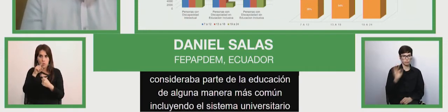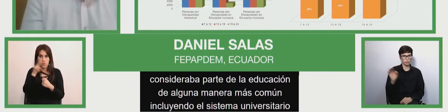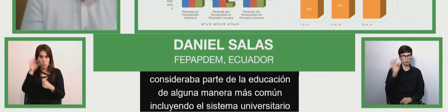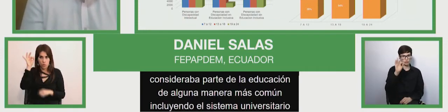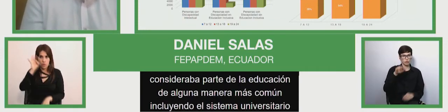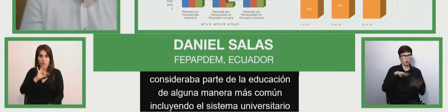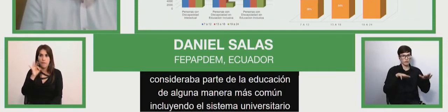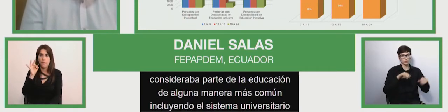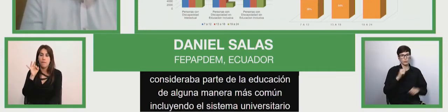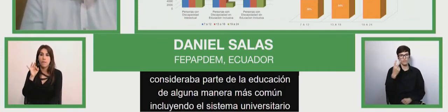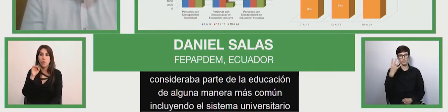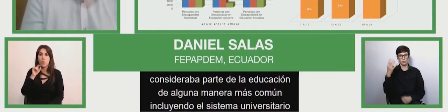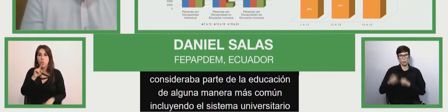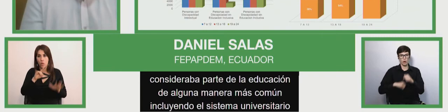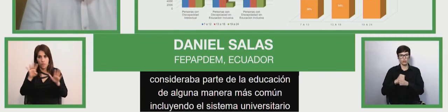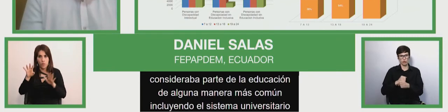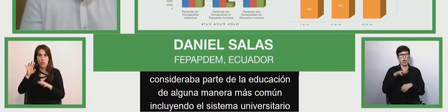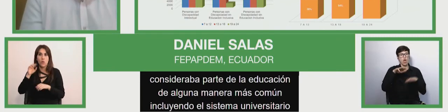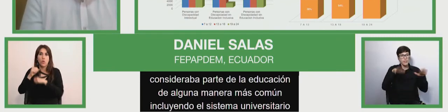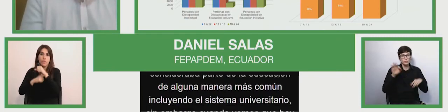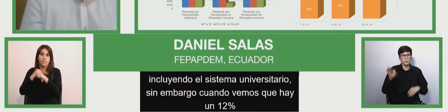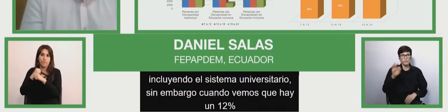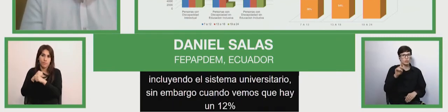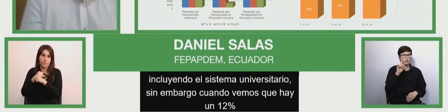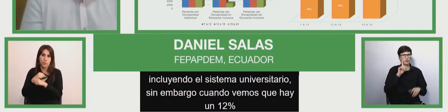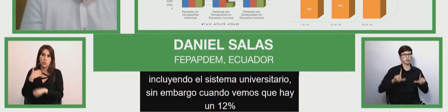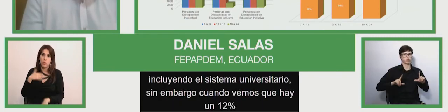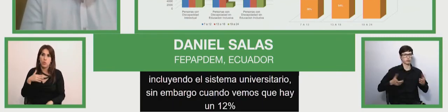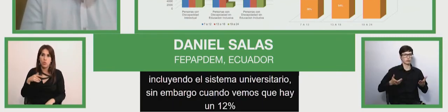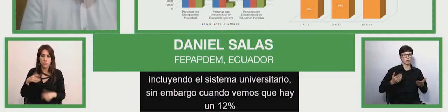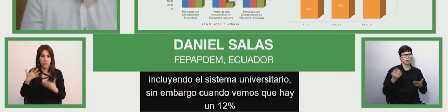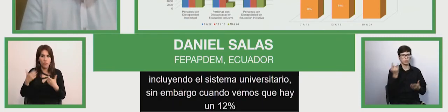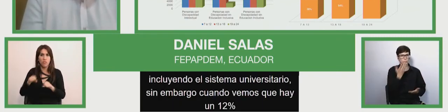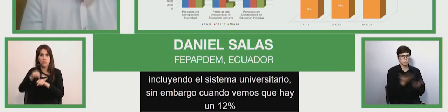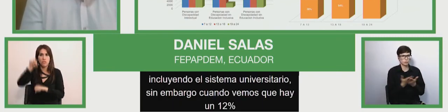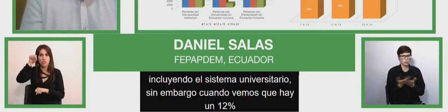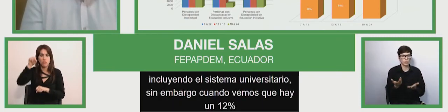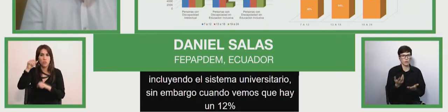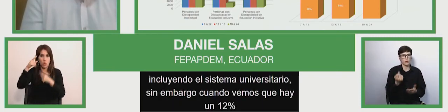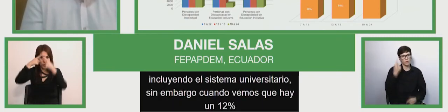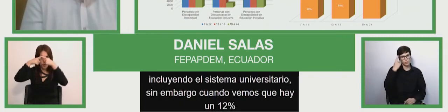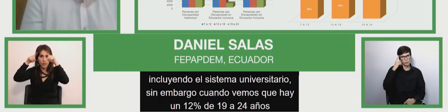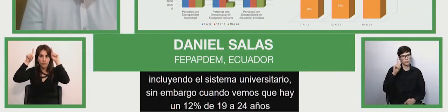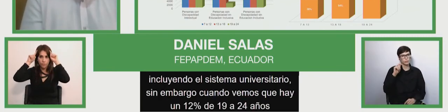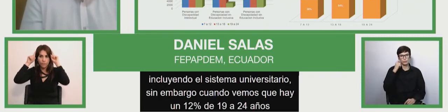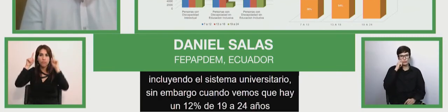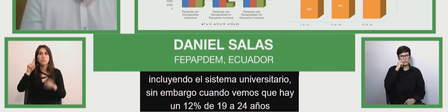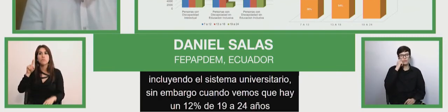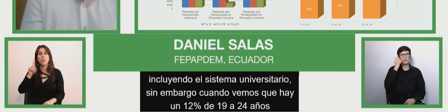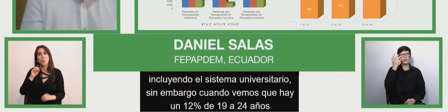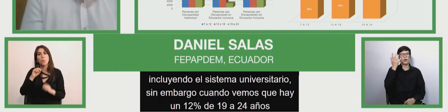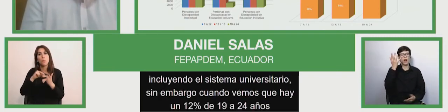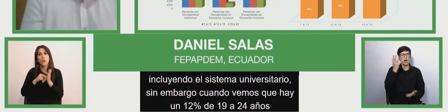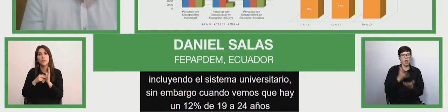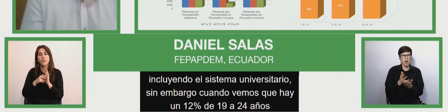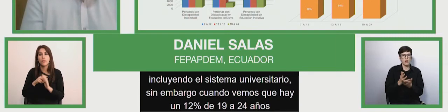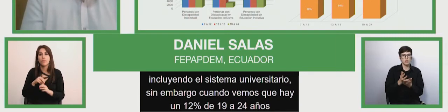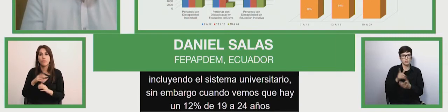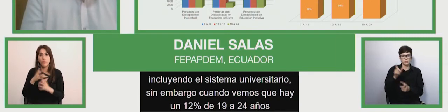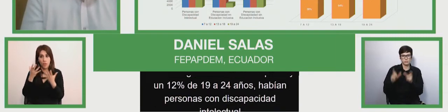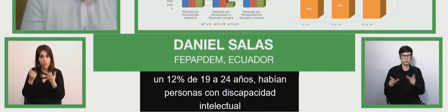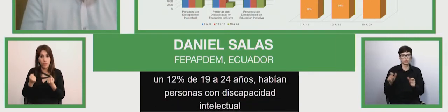percent within the system does not think that this is going to be people who international discapacity in higher education but people who had